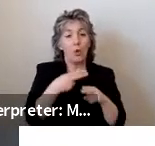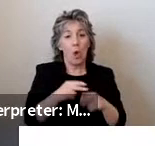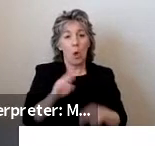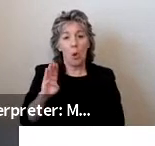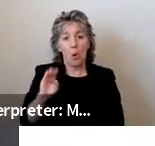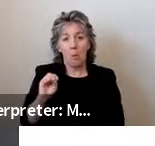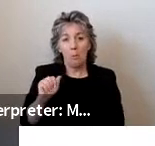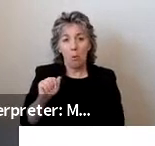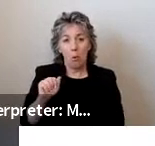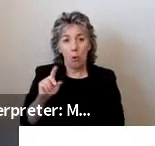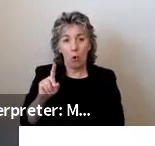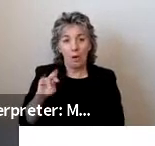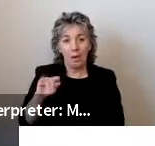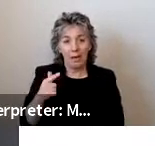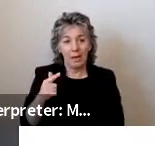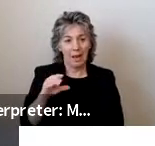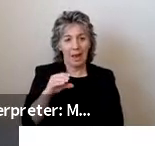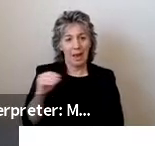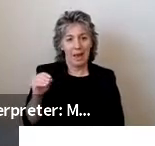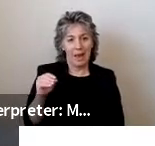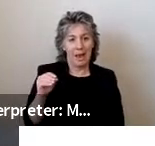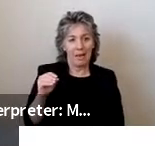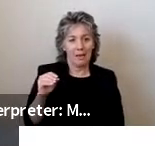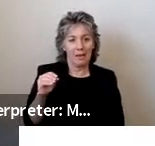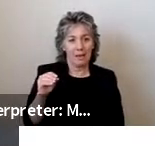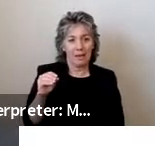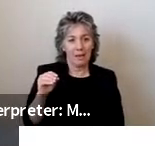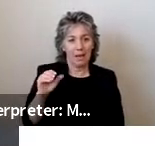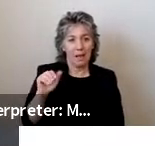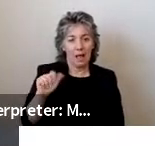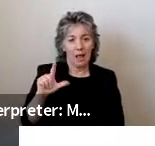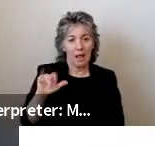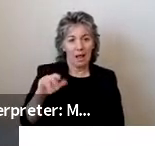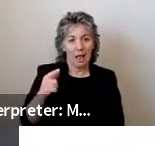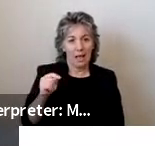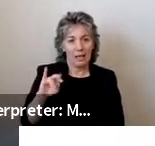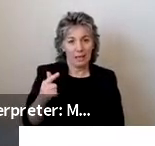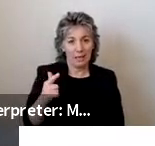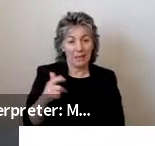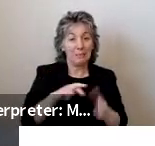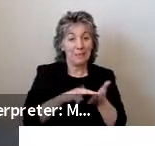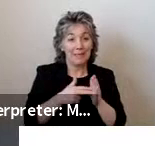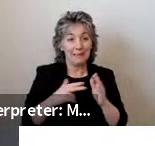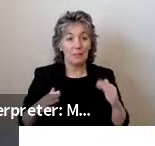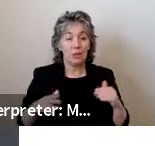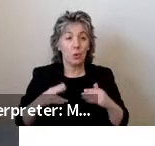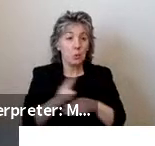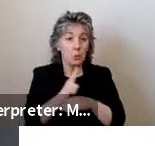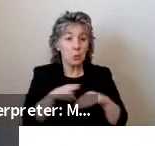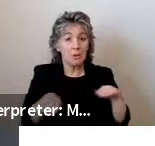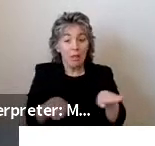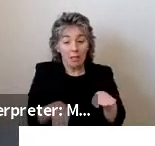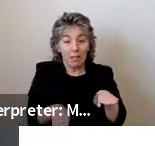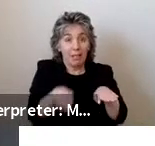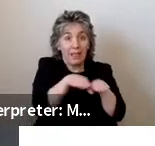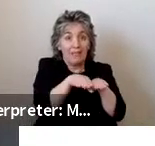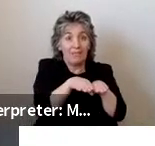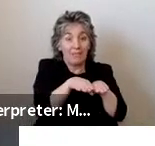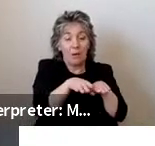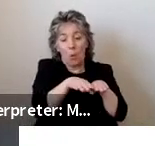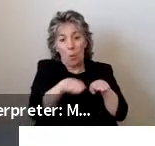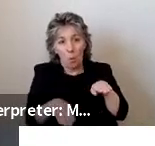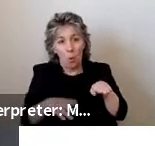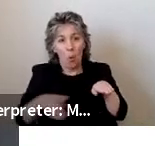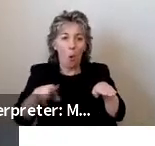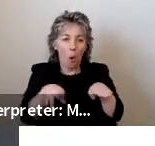and alighting. This can be achieved using a ramp or bridge plate, lift or level boarding. At least one means